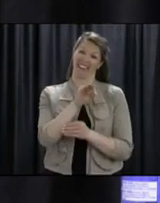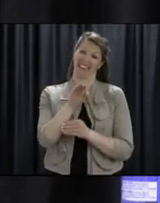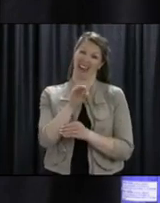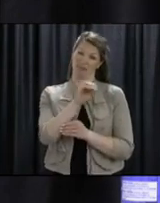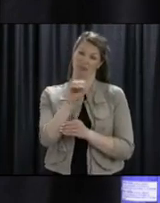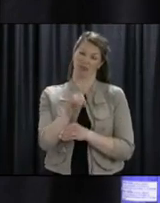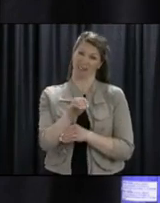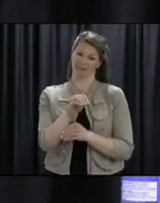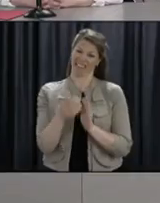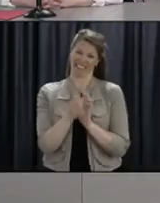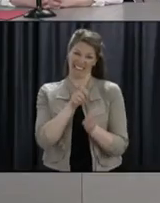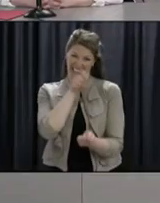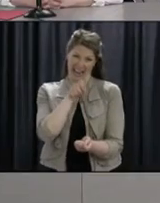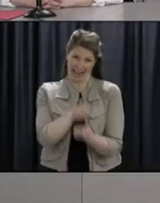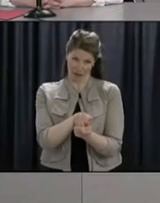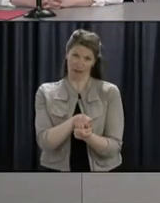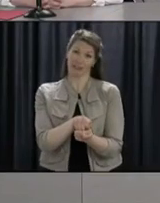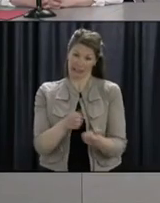Okay. Thank you.